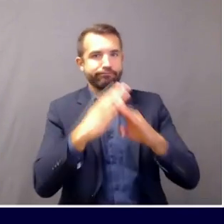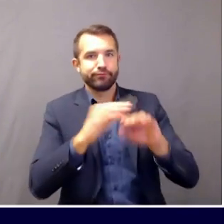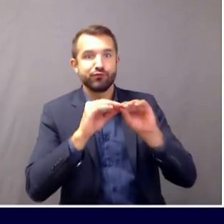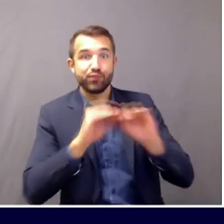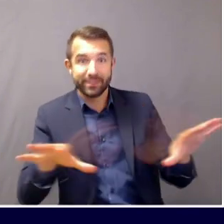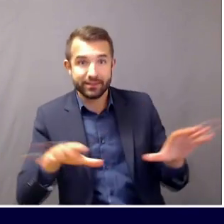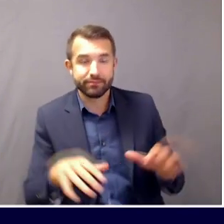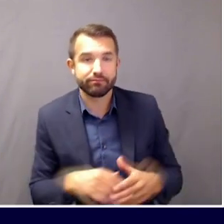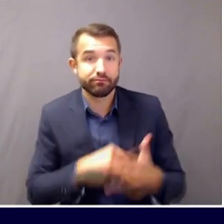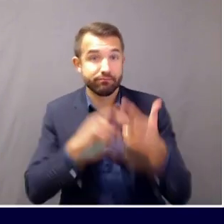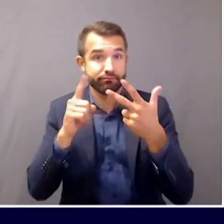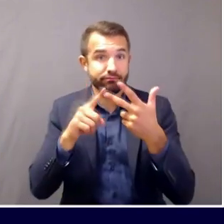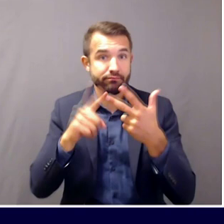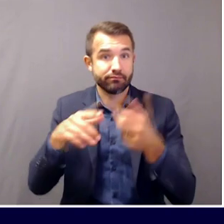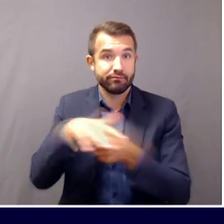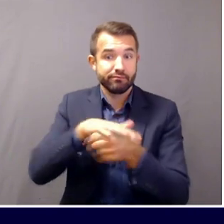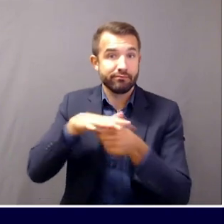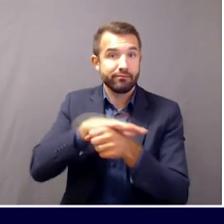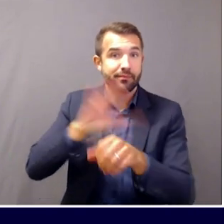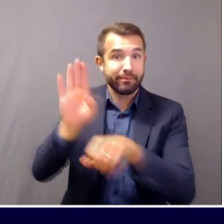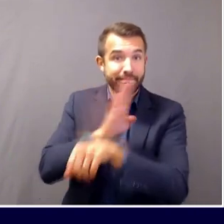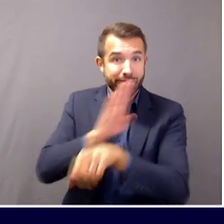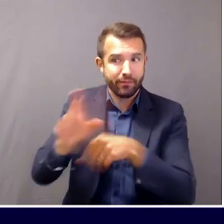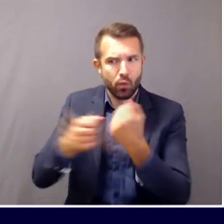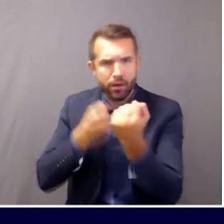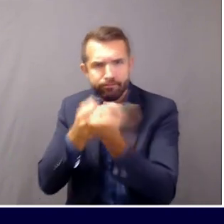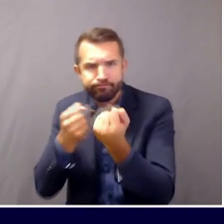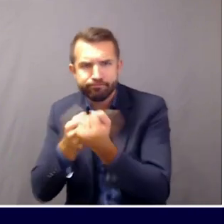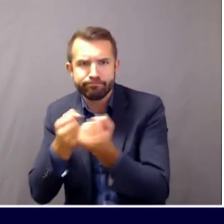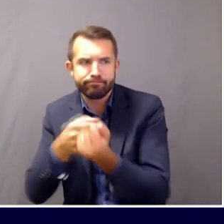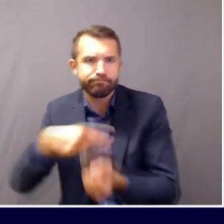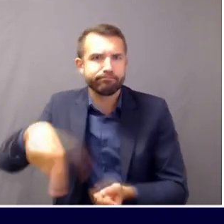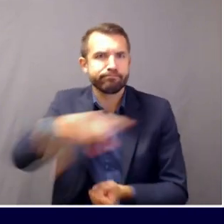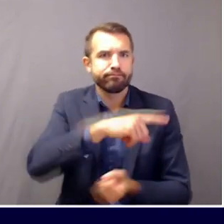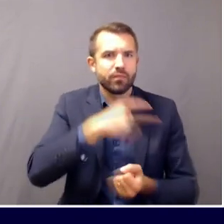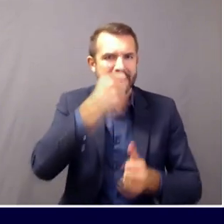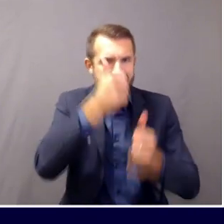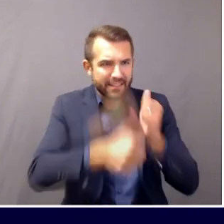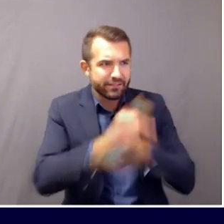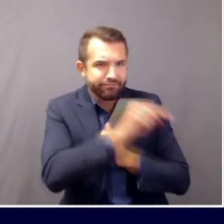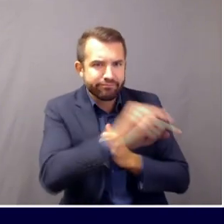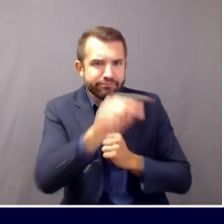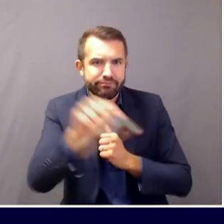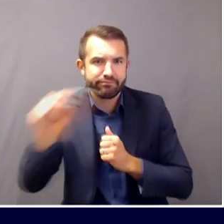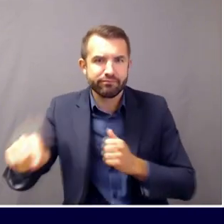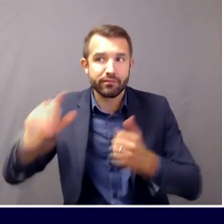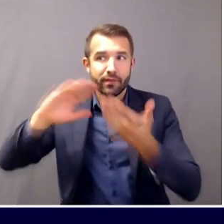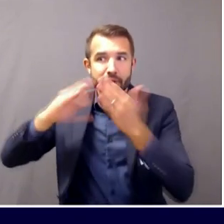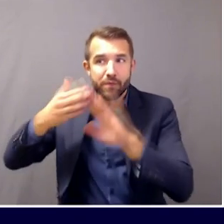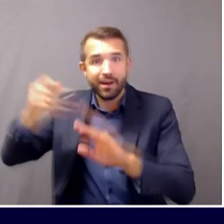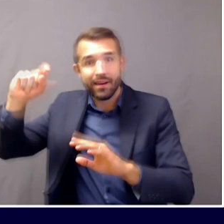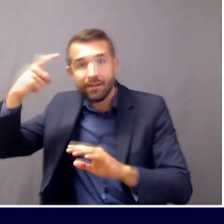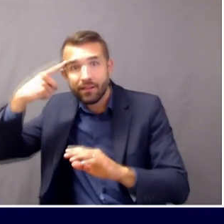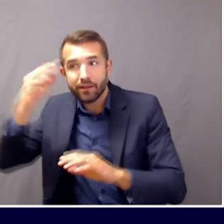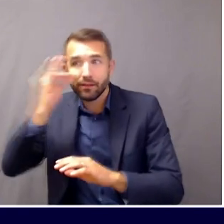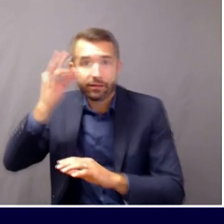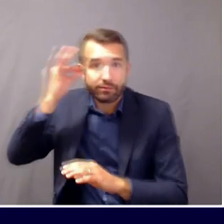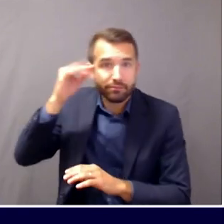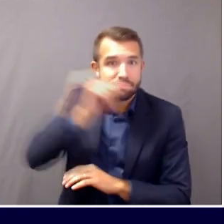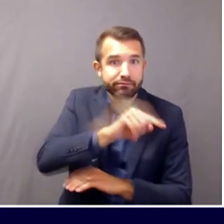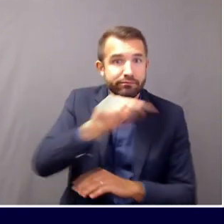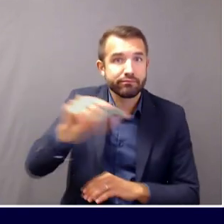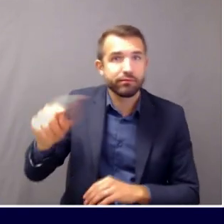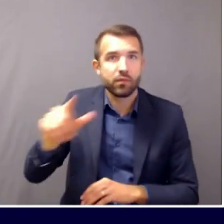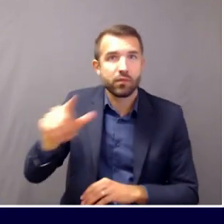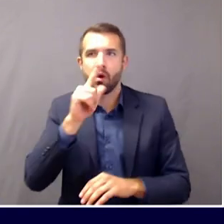assistance. Each municipality or tribal government will designate a local contact for educating local businesses on best public health